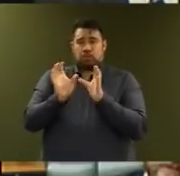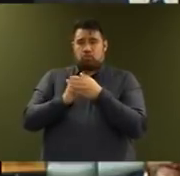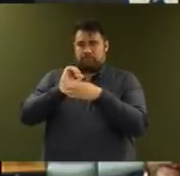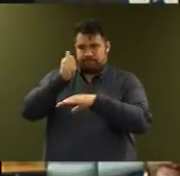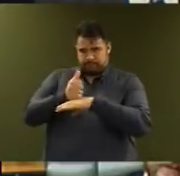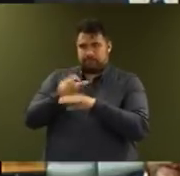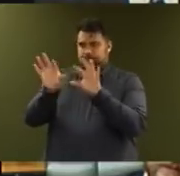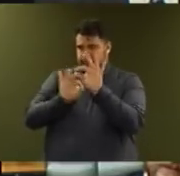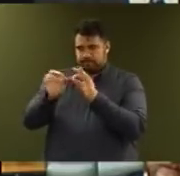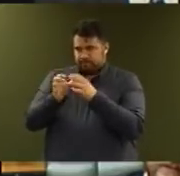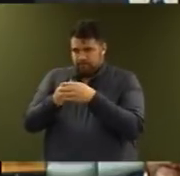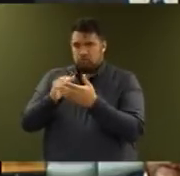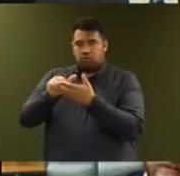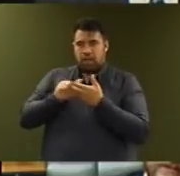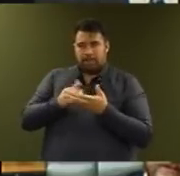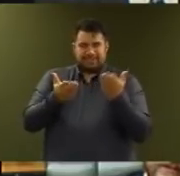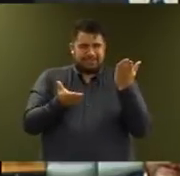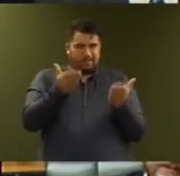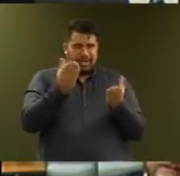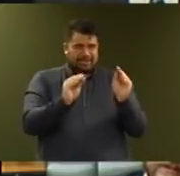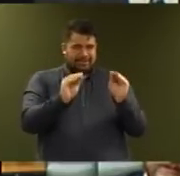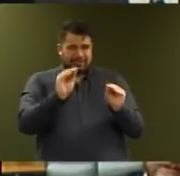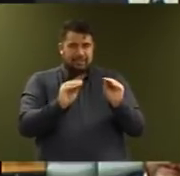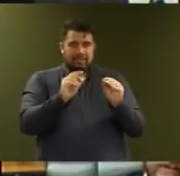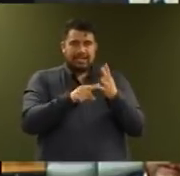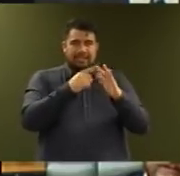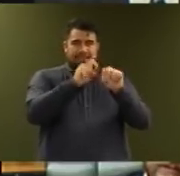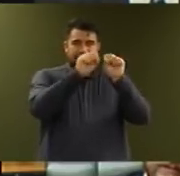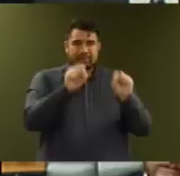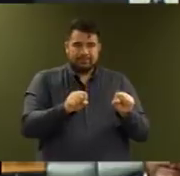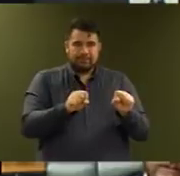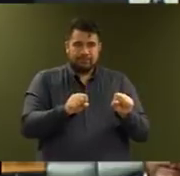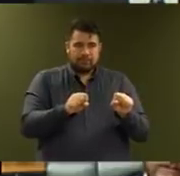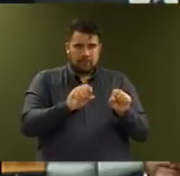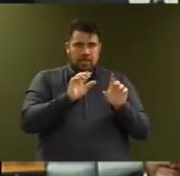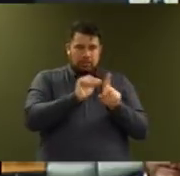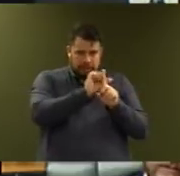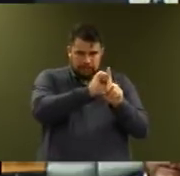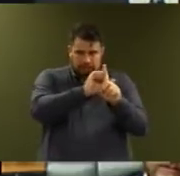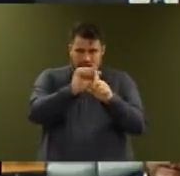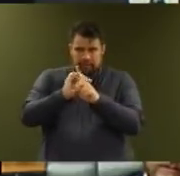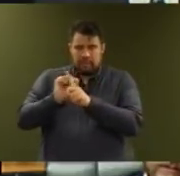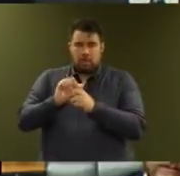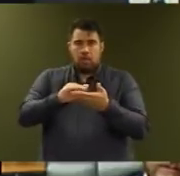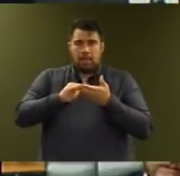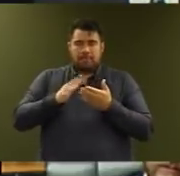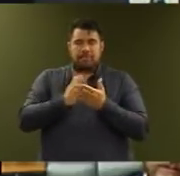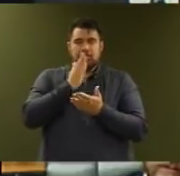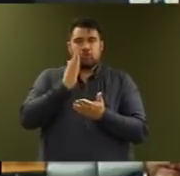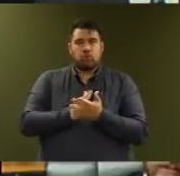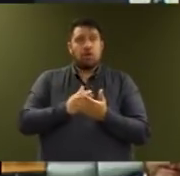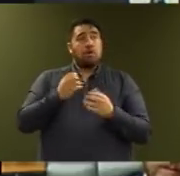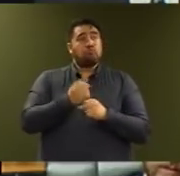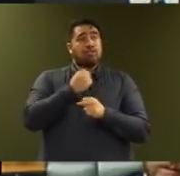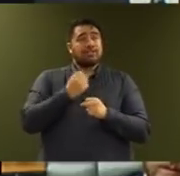in our tax system. Getting these signals right is a vital step towards improving the long-term sustainability and productivity